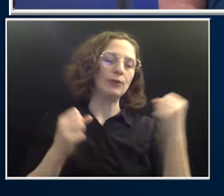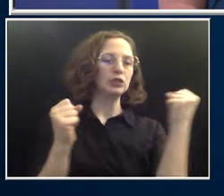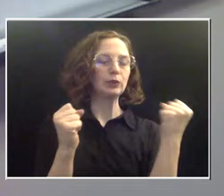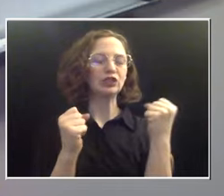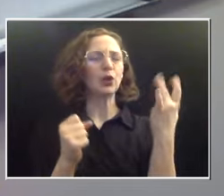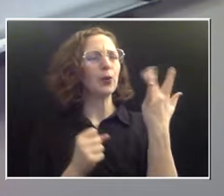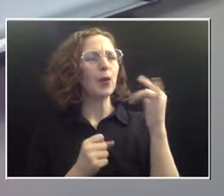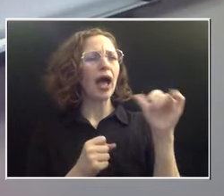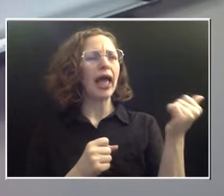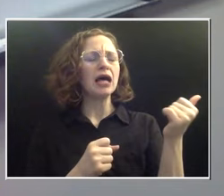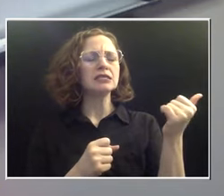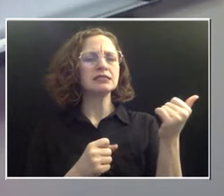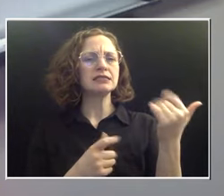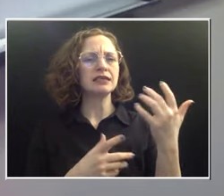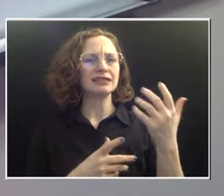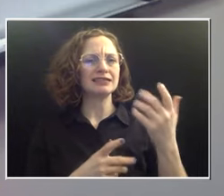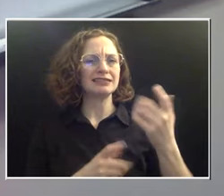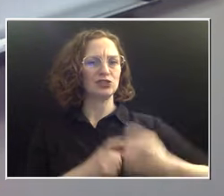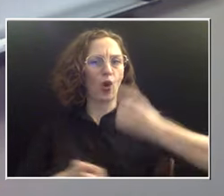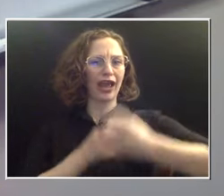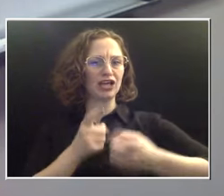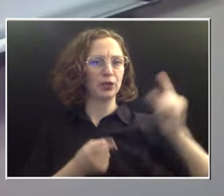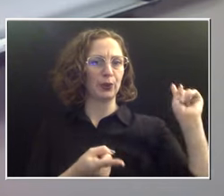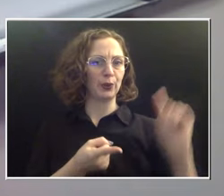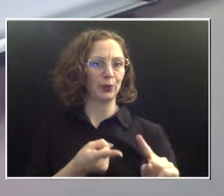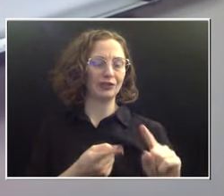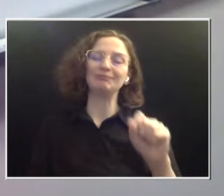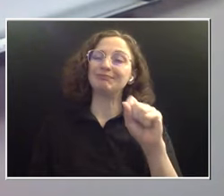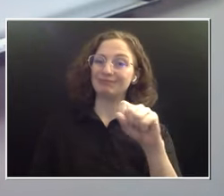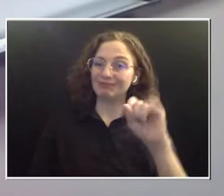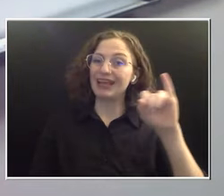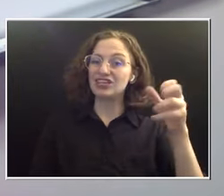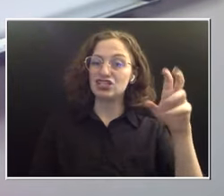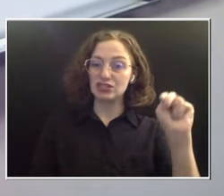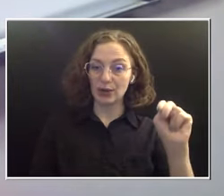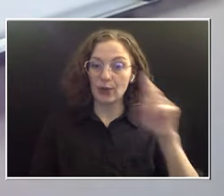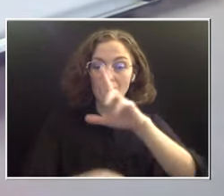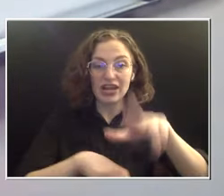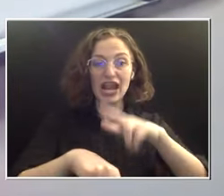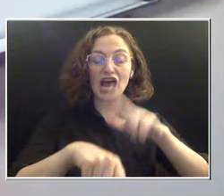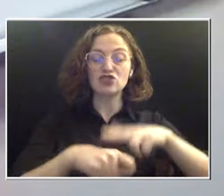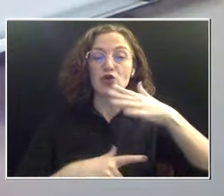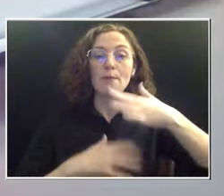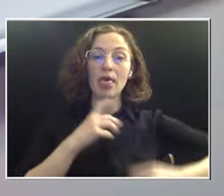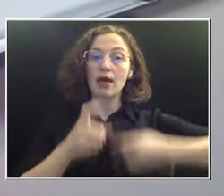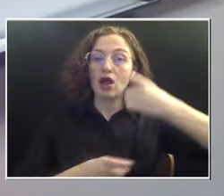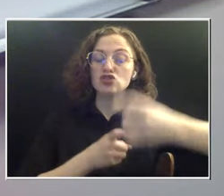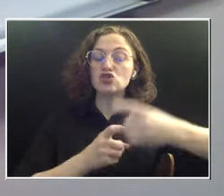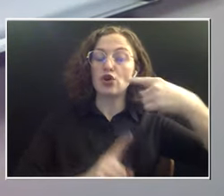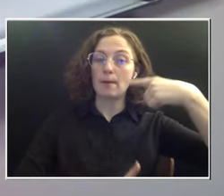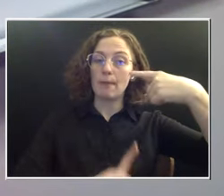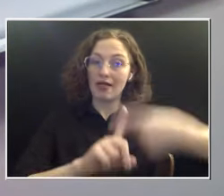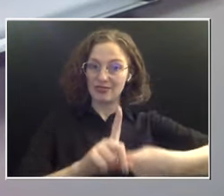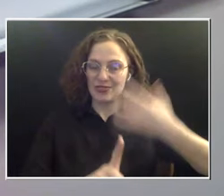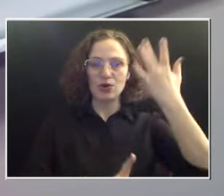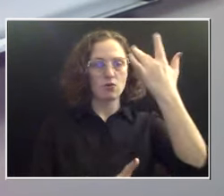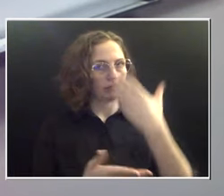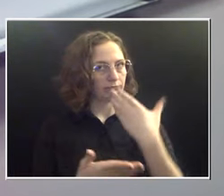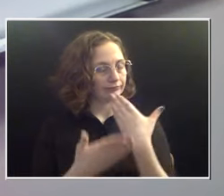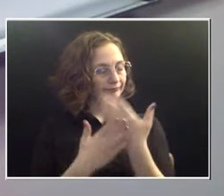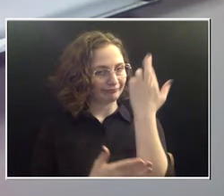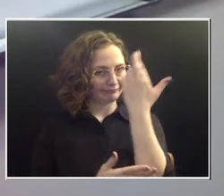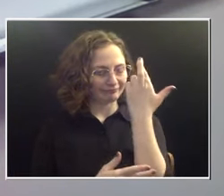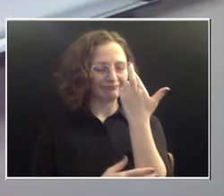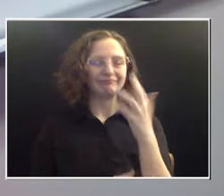Yeah. So January is National Blood Donor Month, actually, for a very strategic reason. About 50 years ago, President